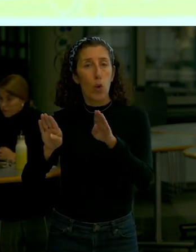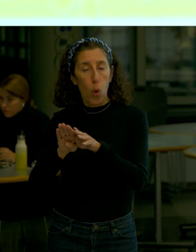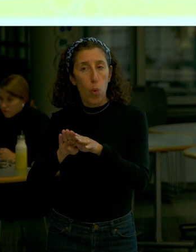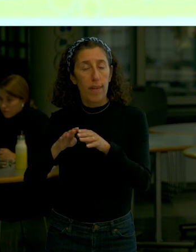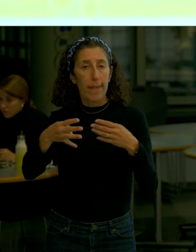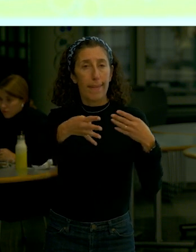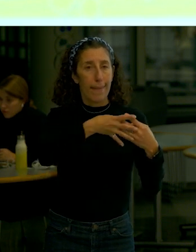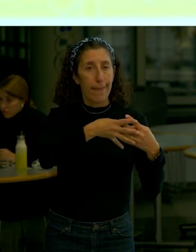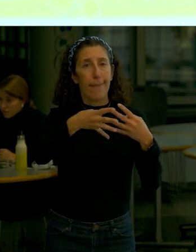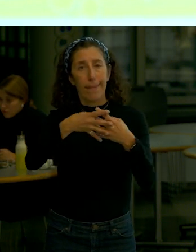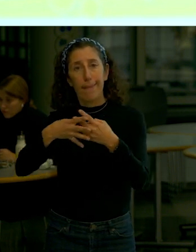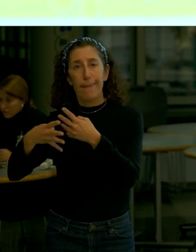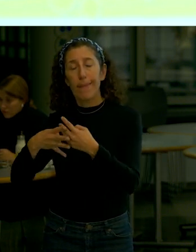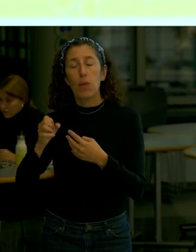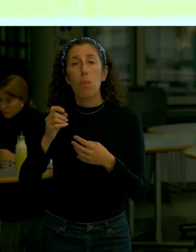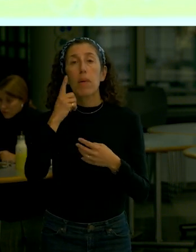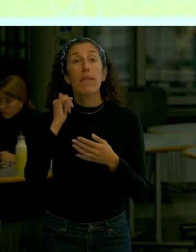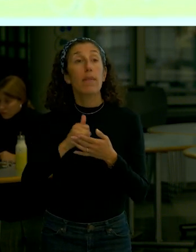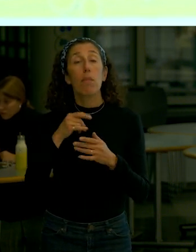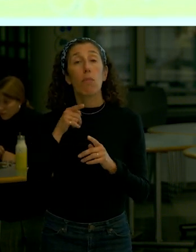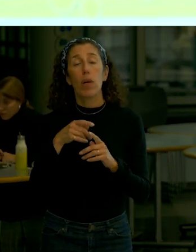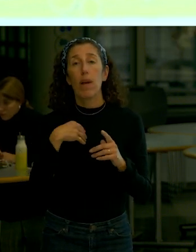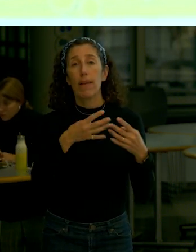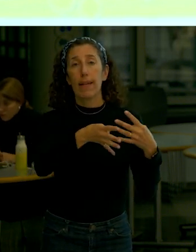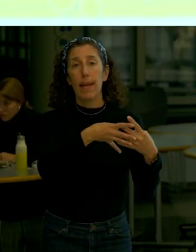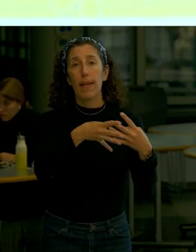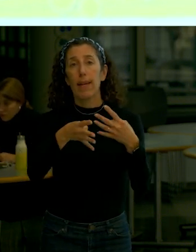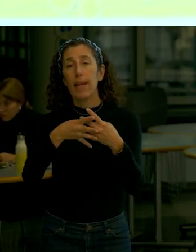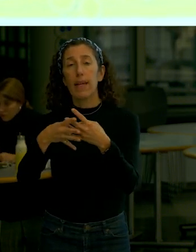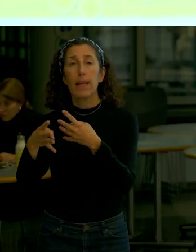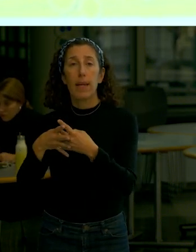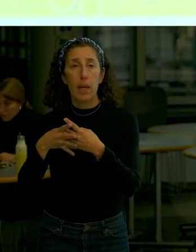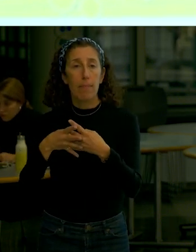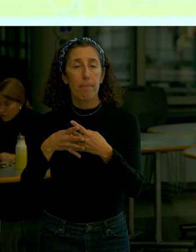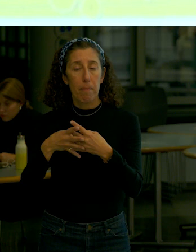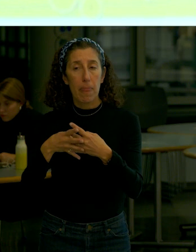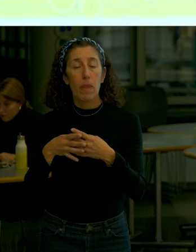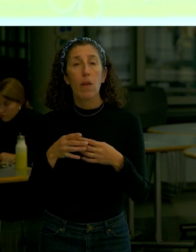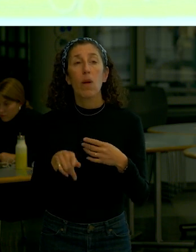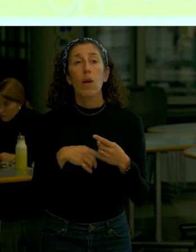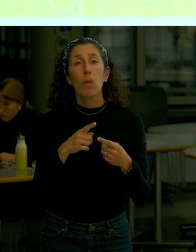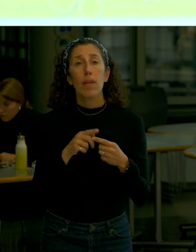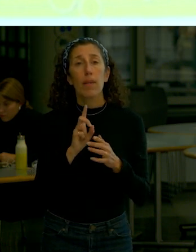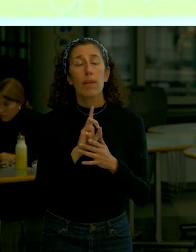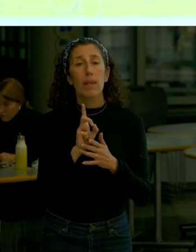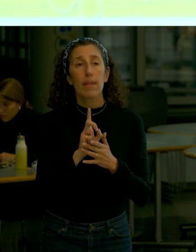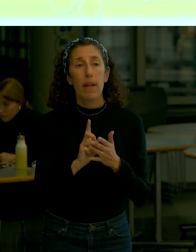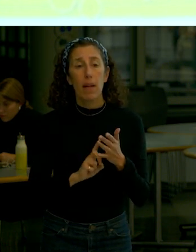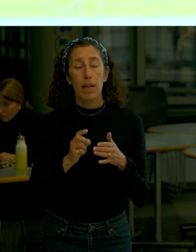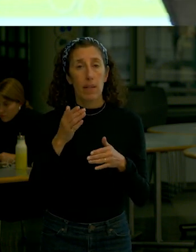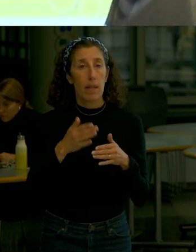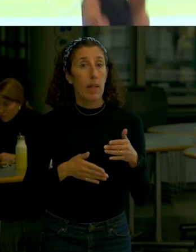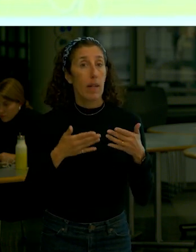off a project to close the end so I guess the right answer is at an appropriate point when our design is complete we're going to sit down with